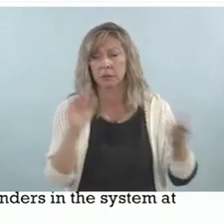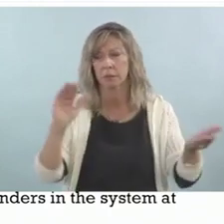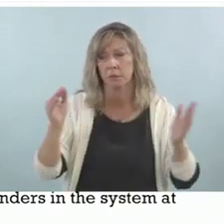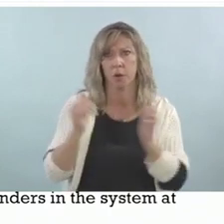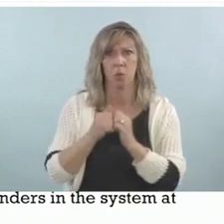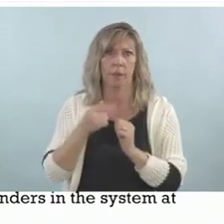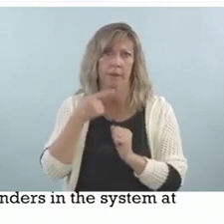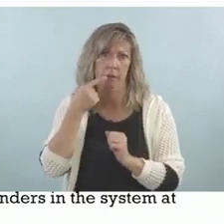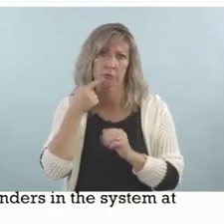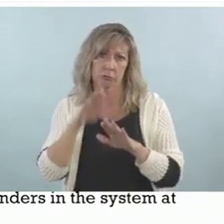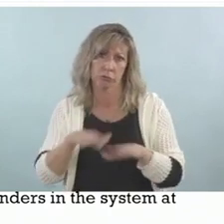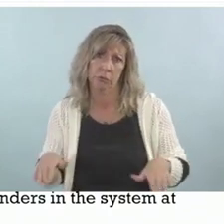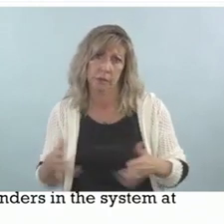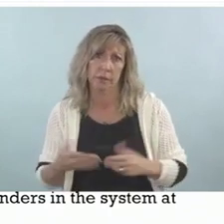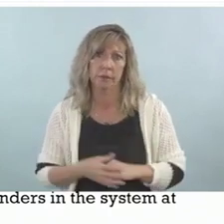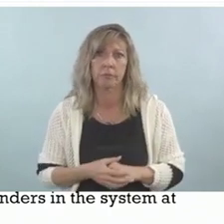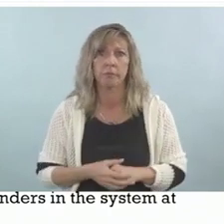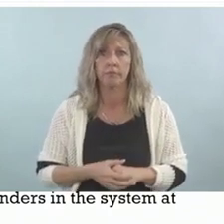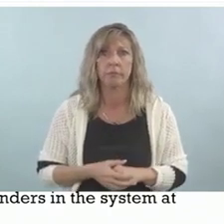do.